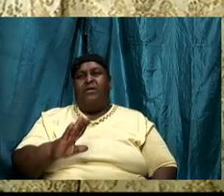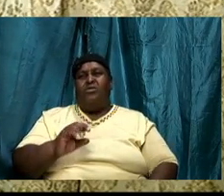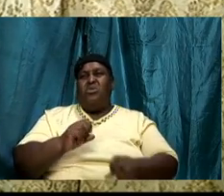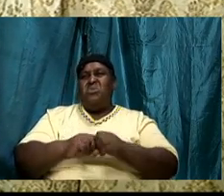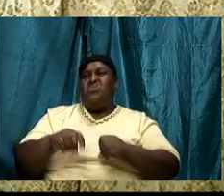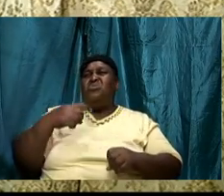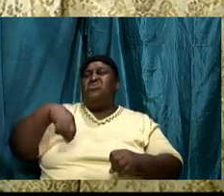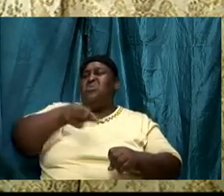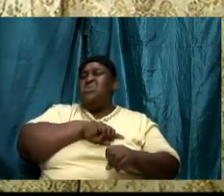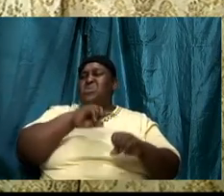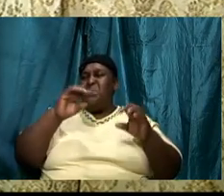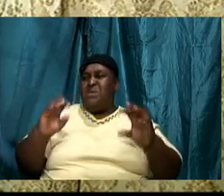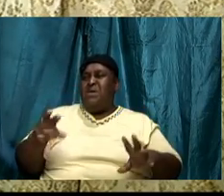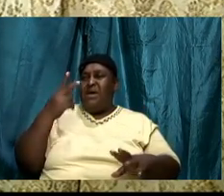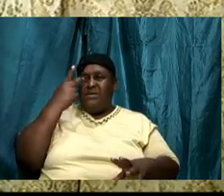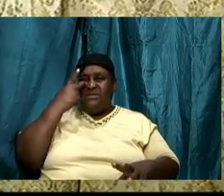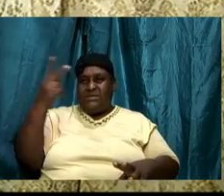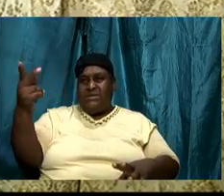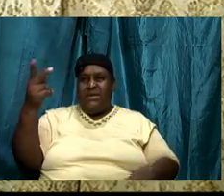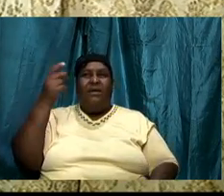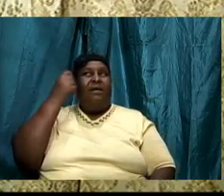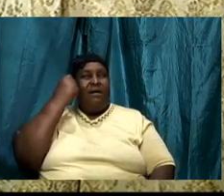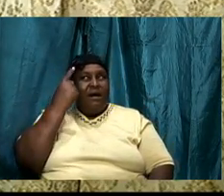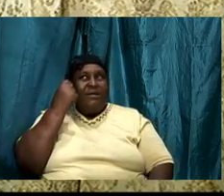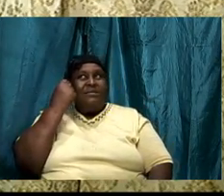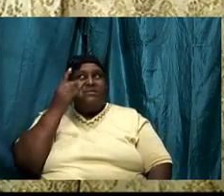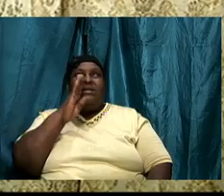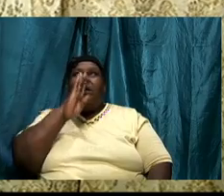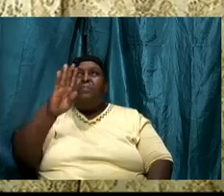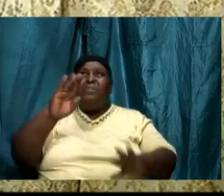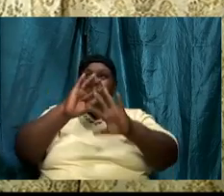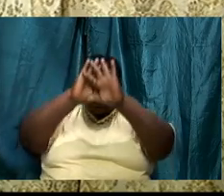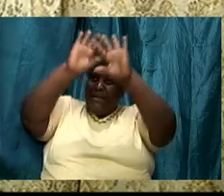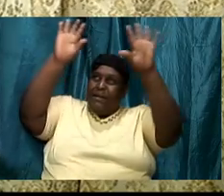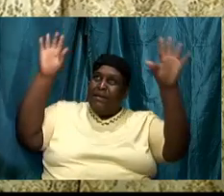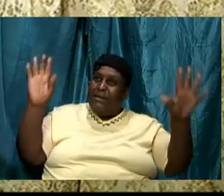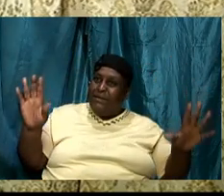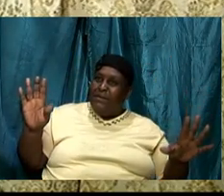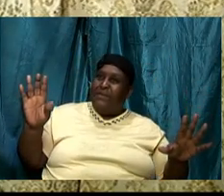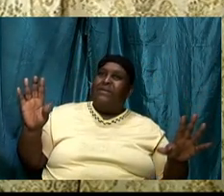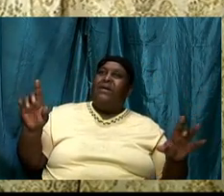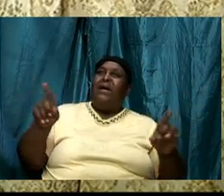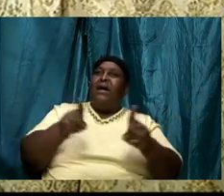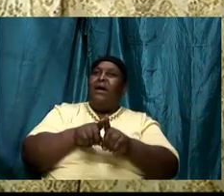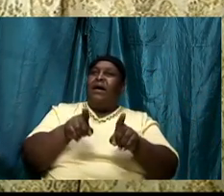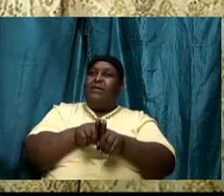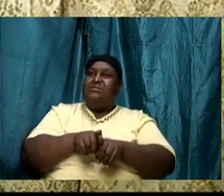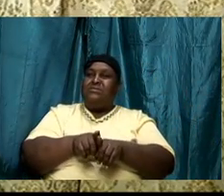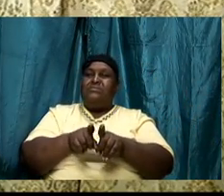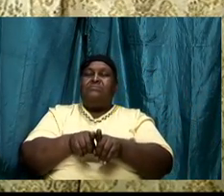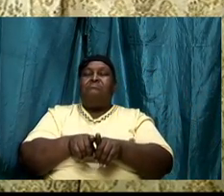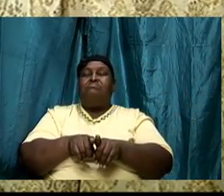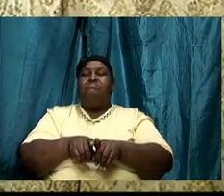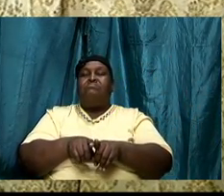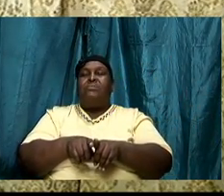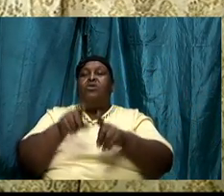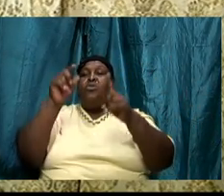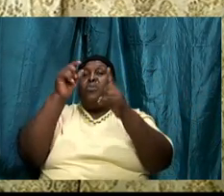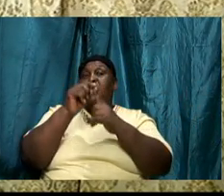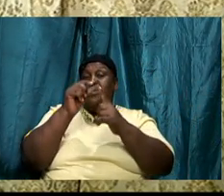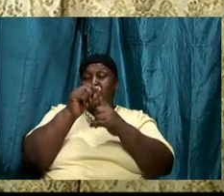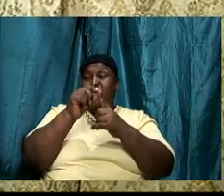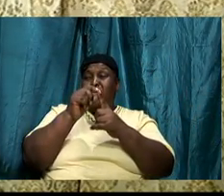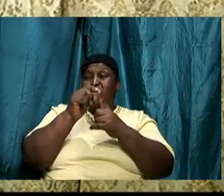we can understand we can be clear as to the word